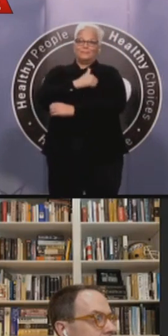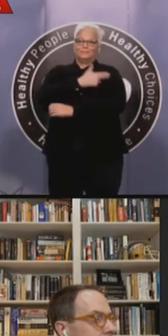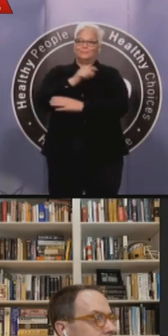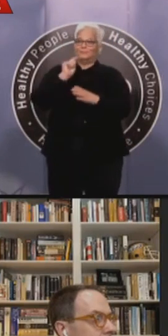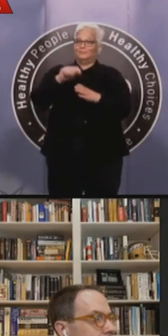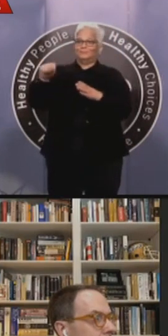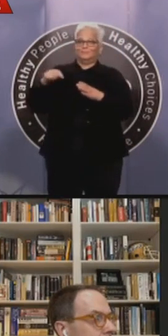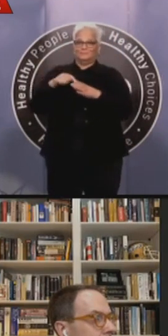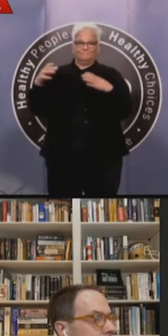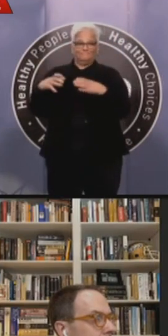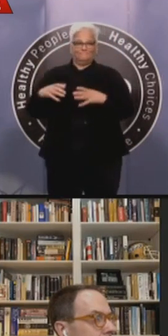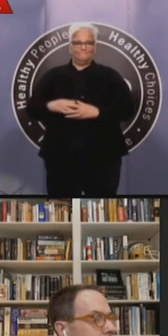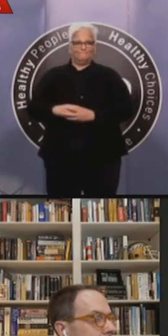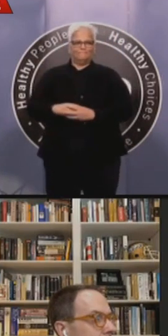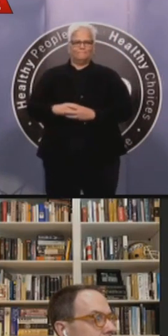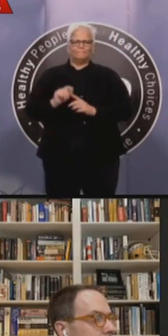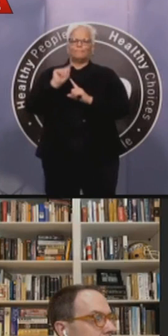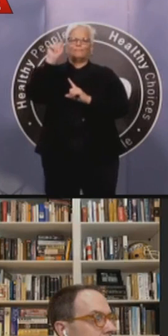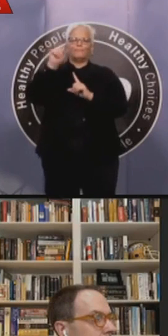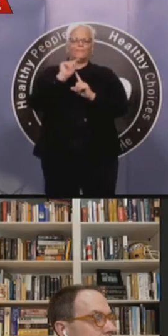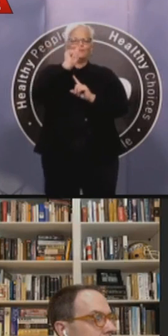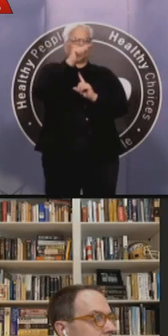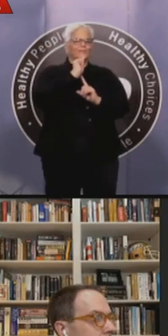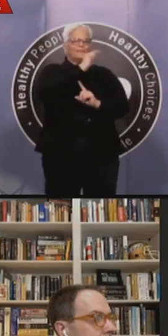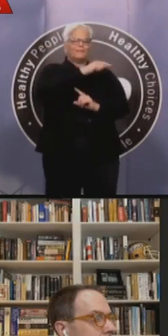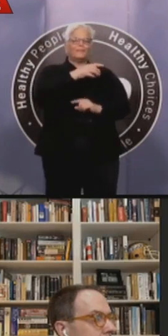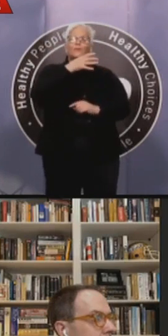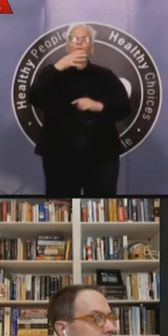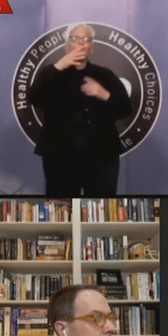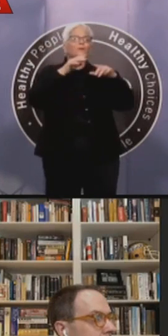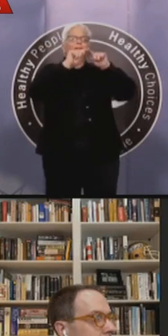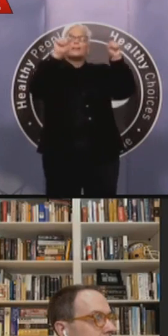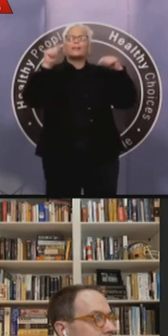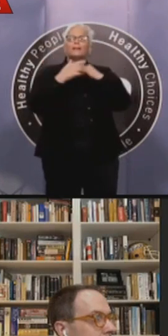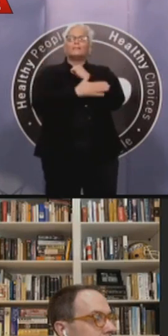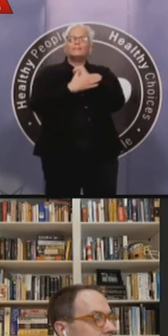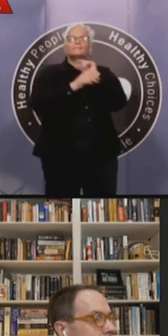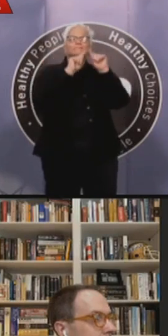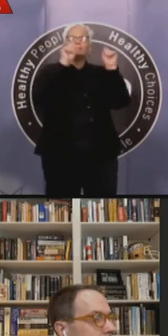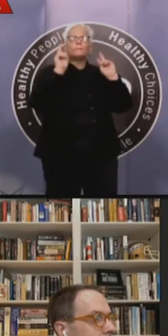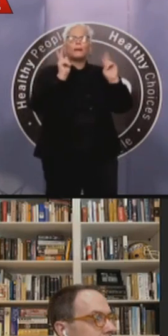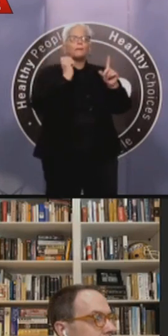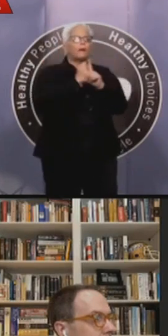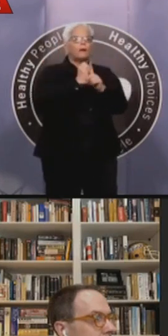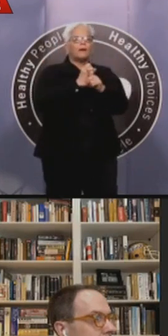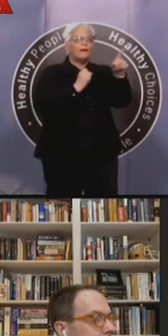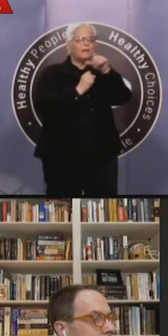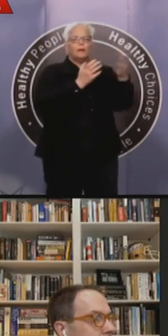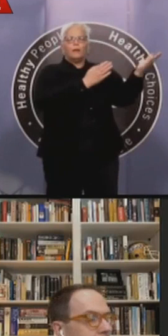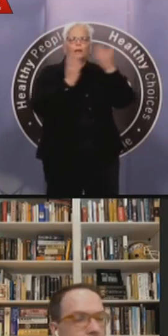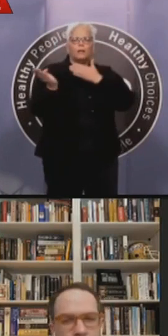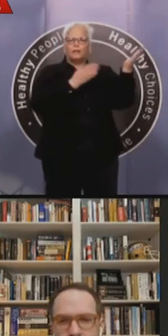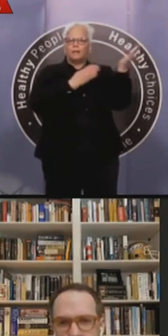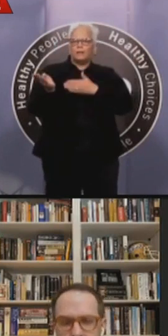that information, and that's, that information is fed into the models used for hospitals and research capacity, um, modeling. So